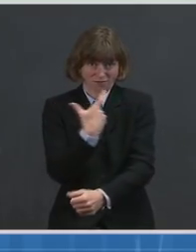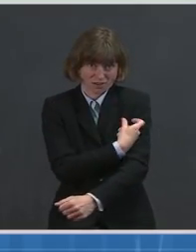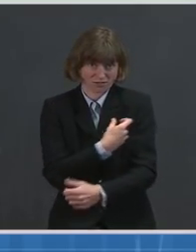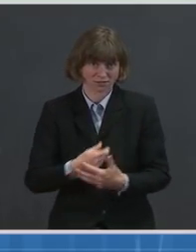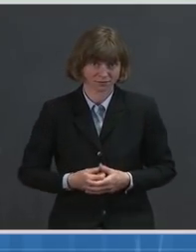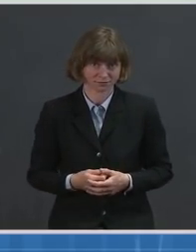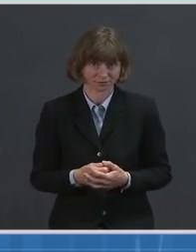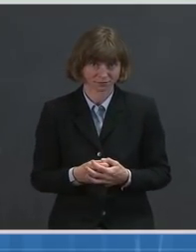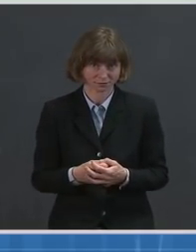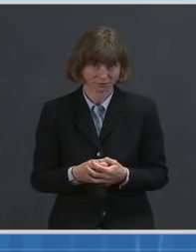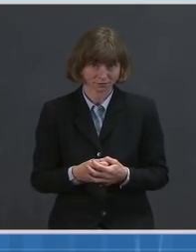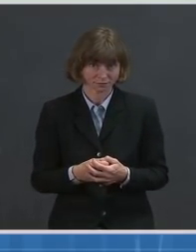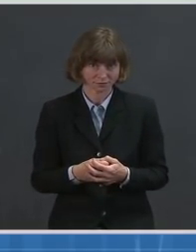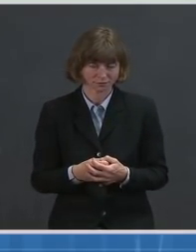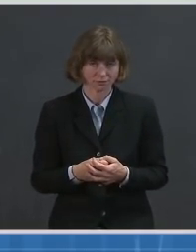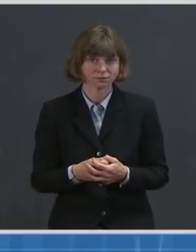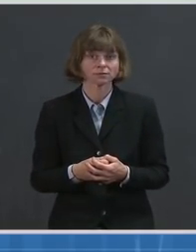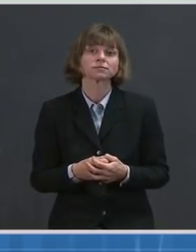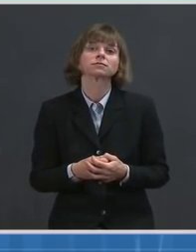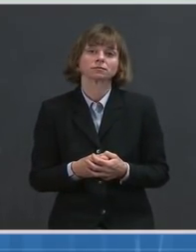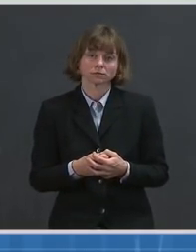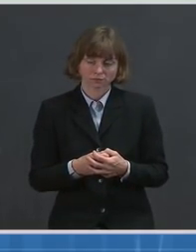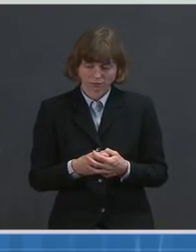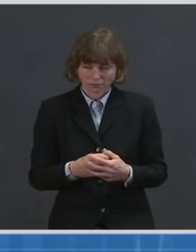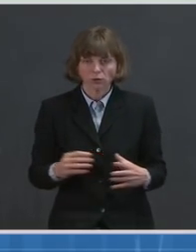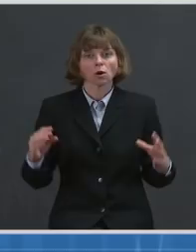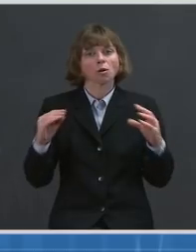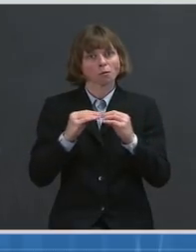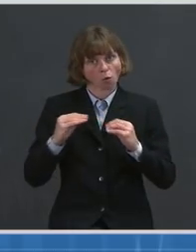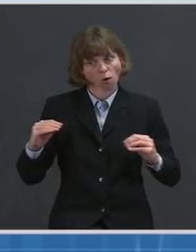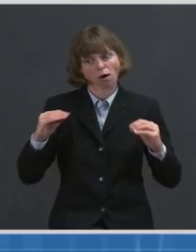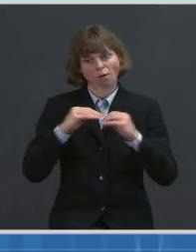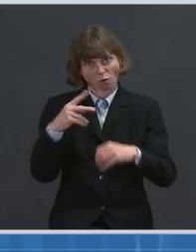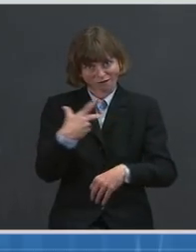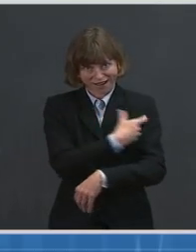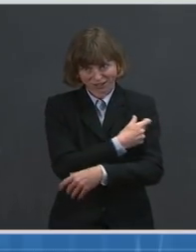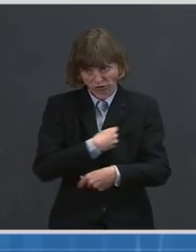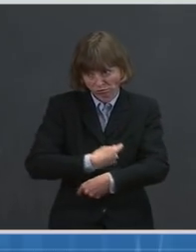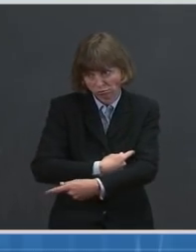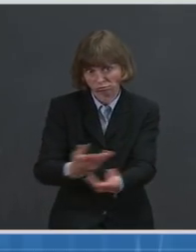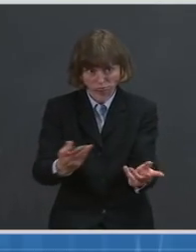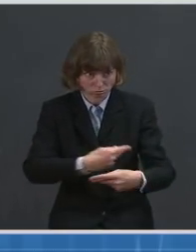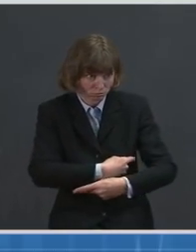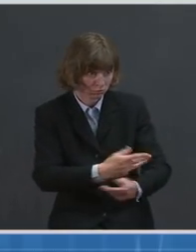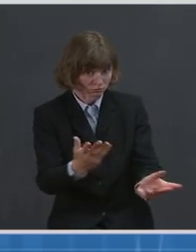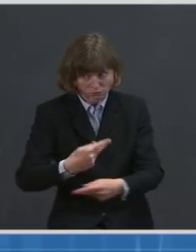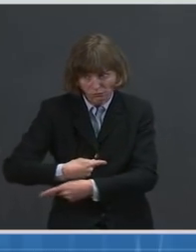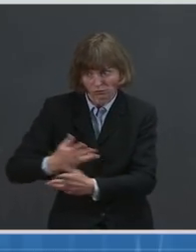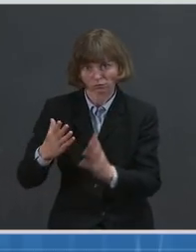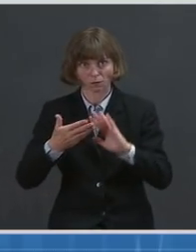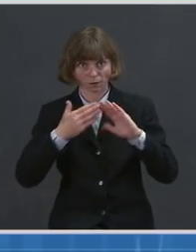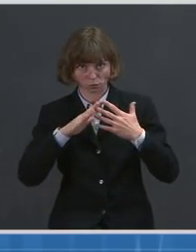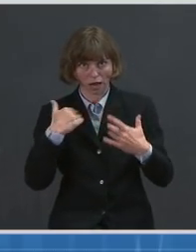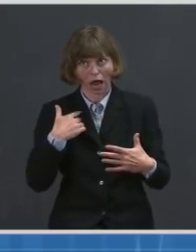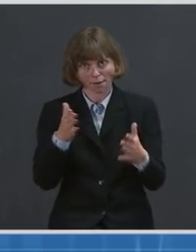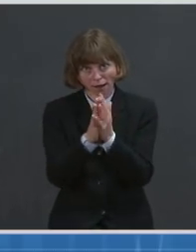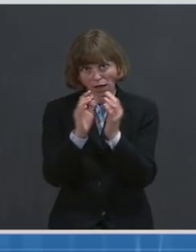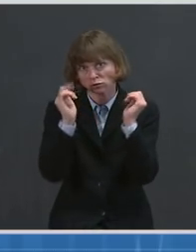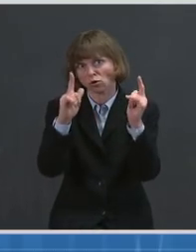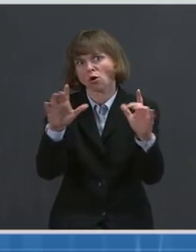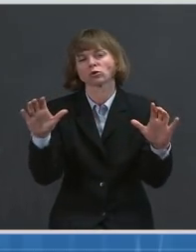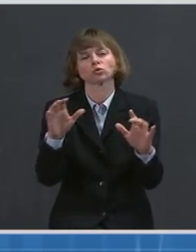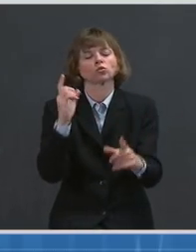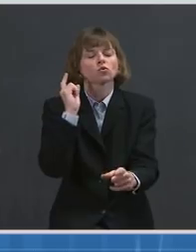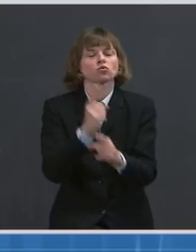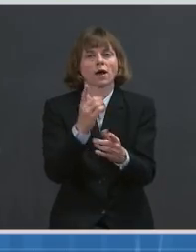vaccinations into communities, I am asking everyone to do the right thing. Continue taking public health precautions